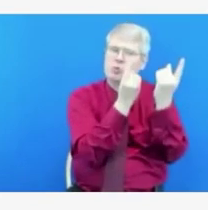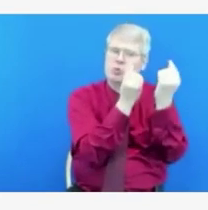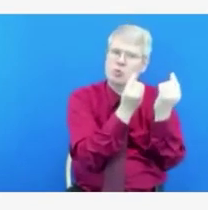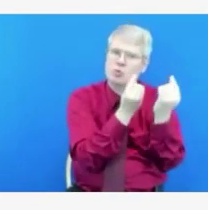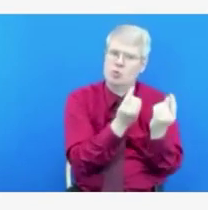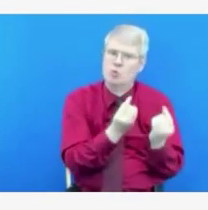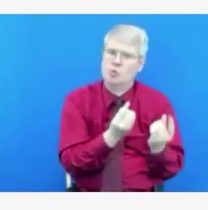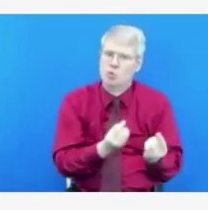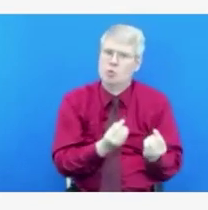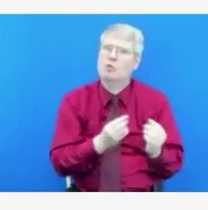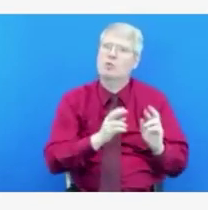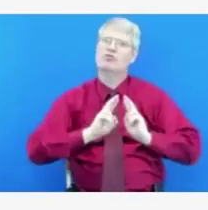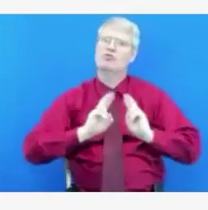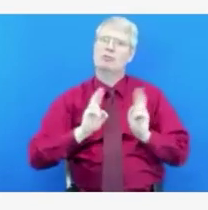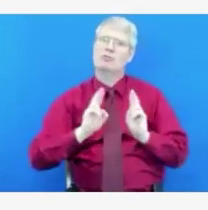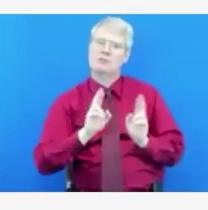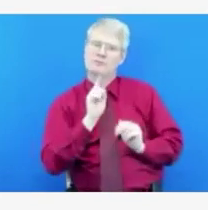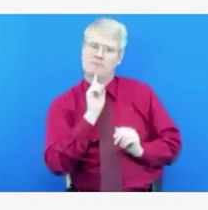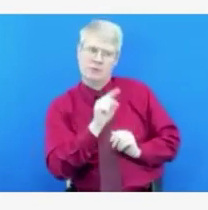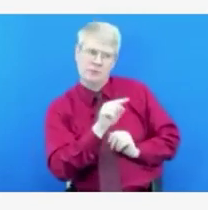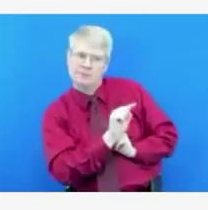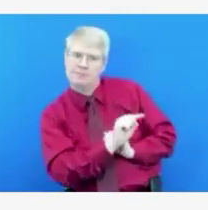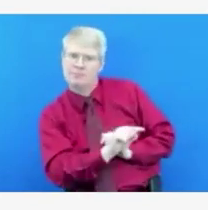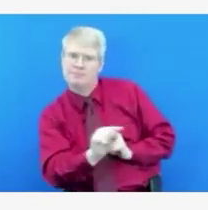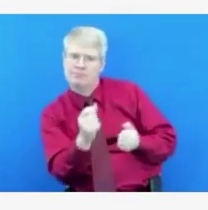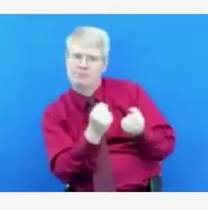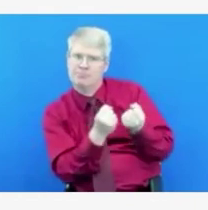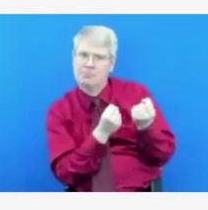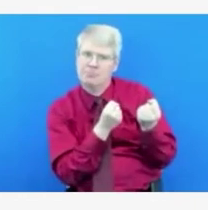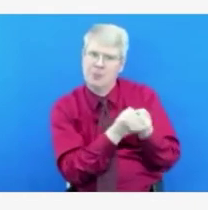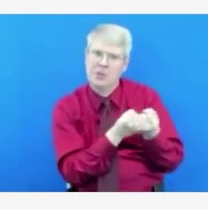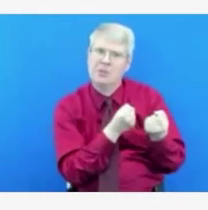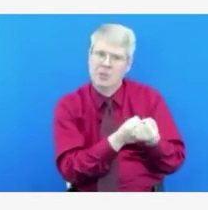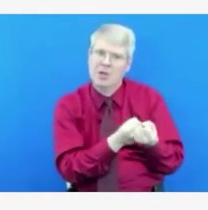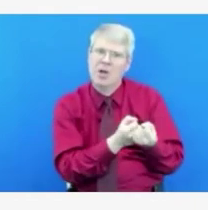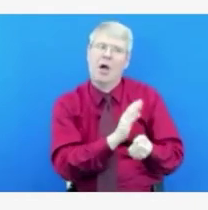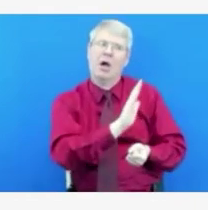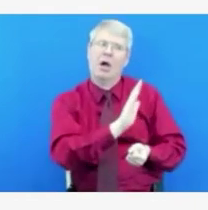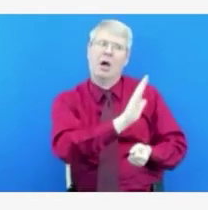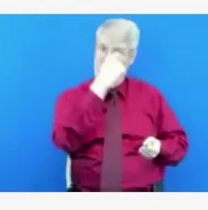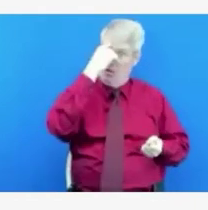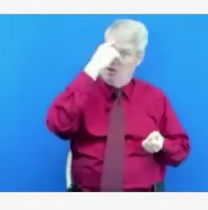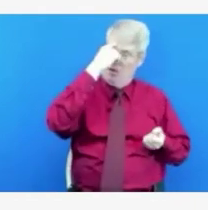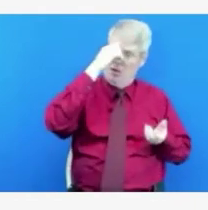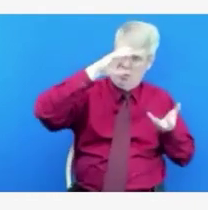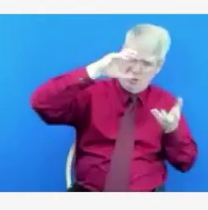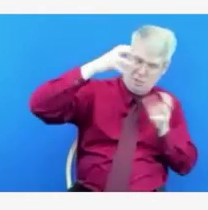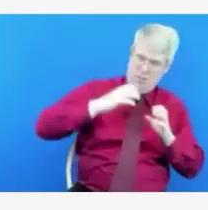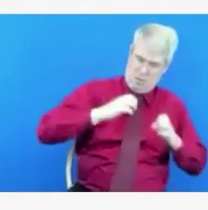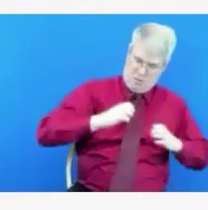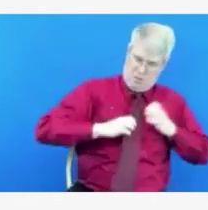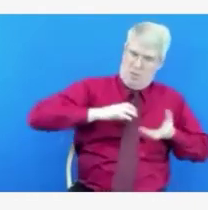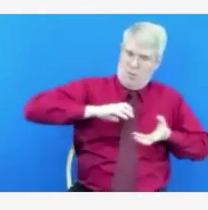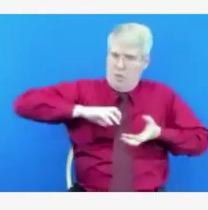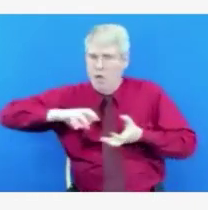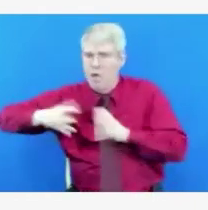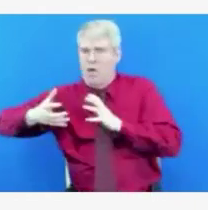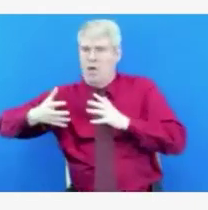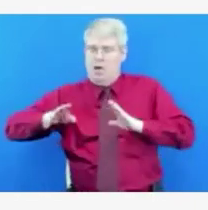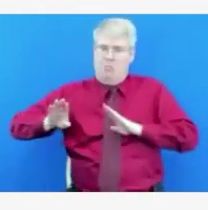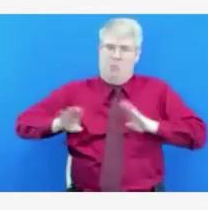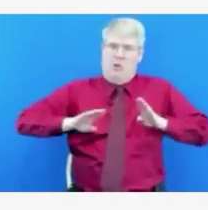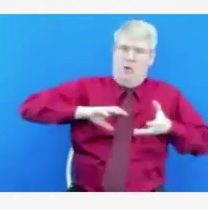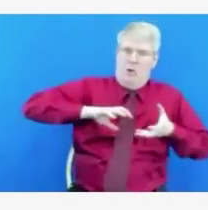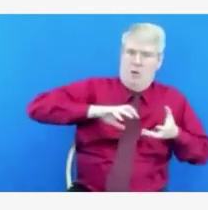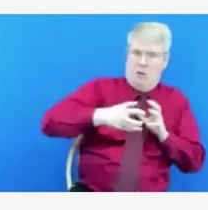shore up the behavioral health system that supports our kids. And that plan is available on our website. It has lots of things we need to do